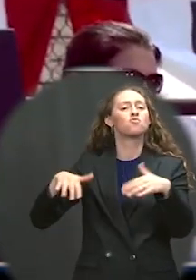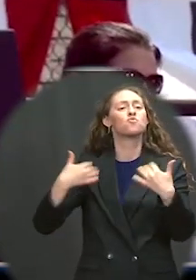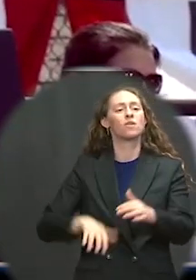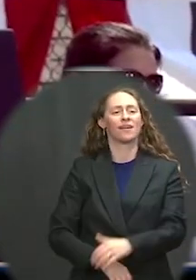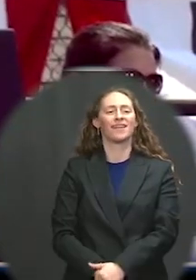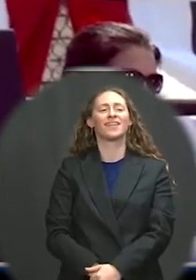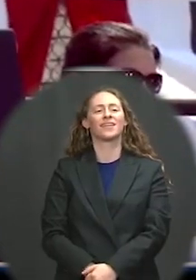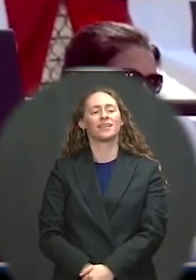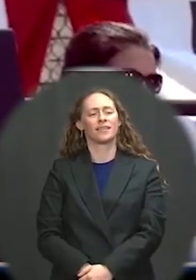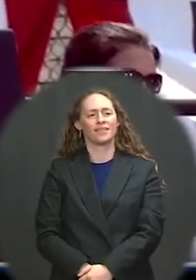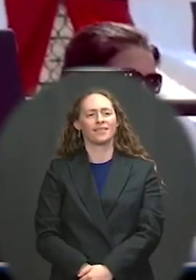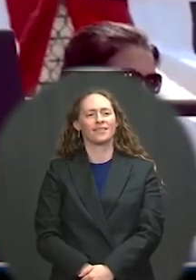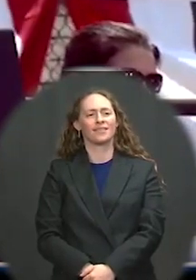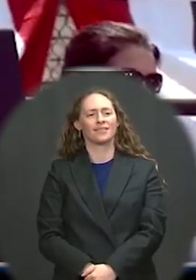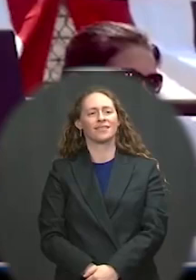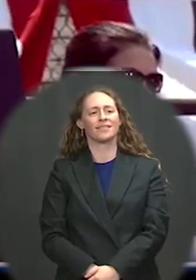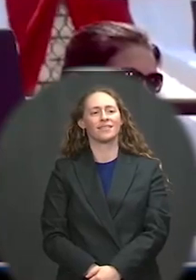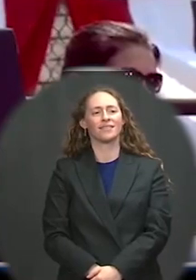It may be tough.